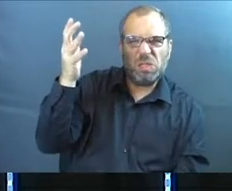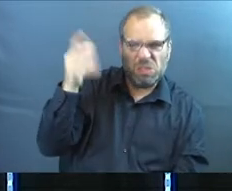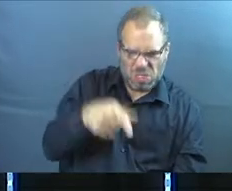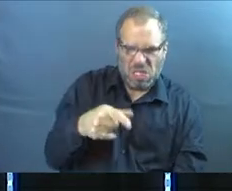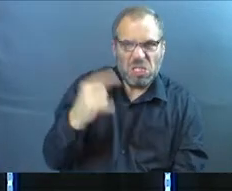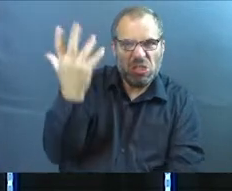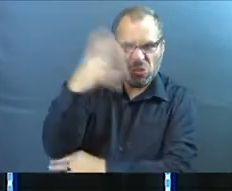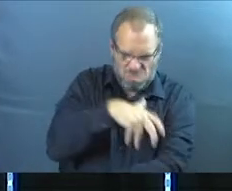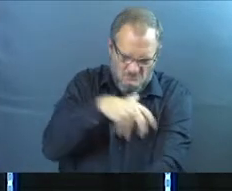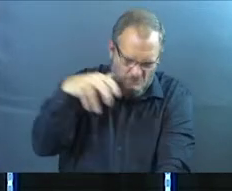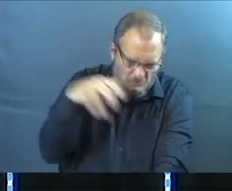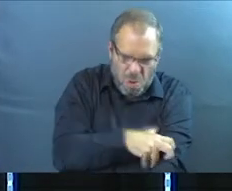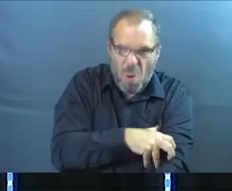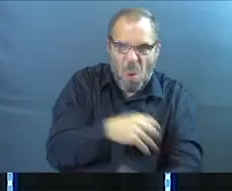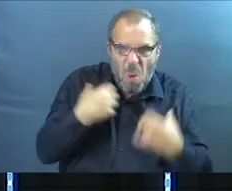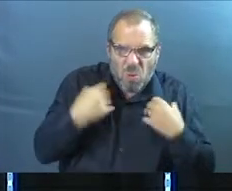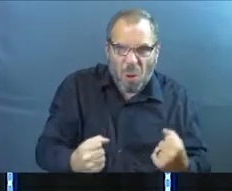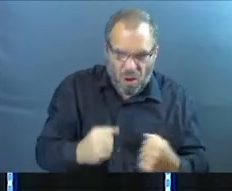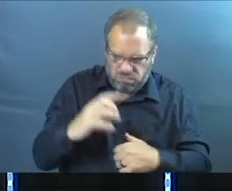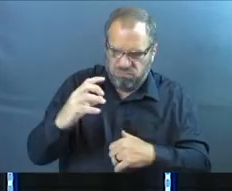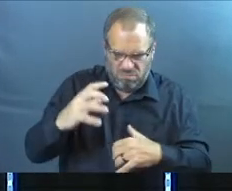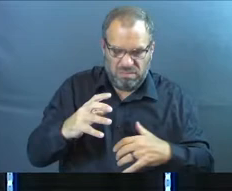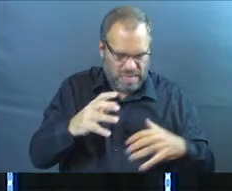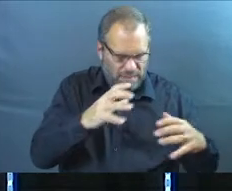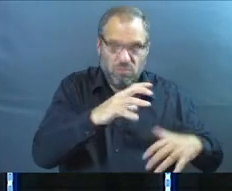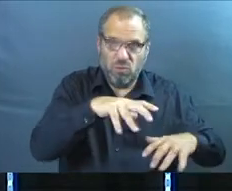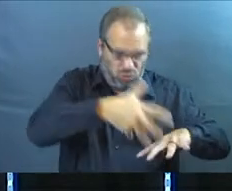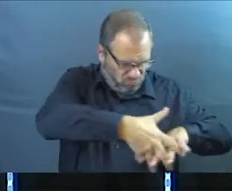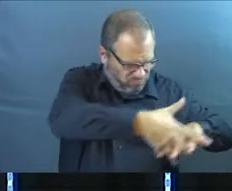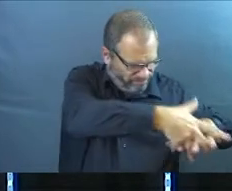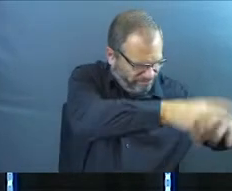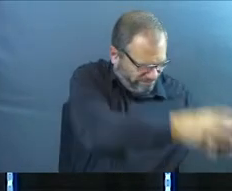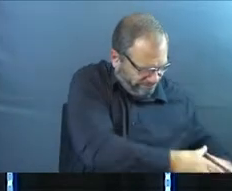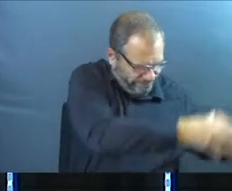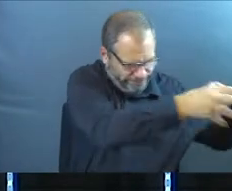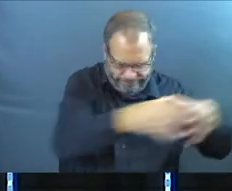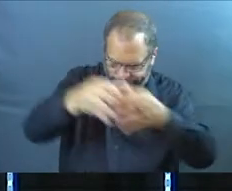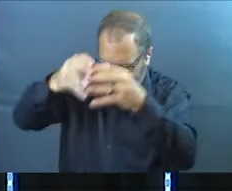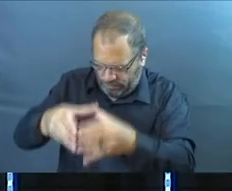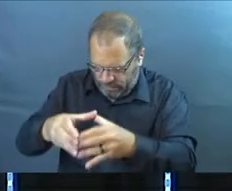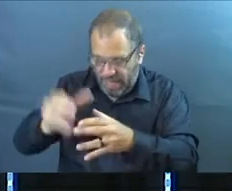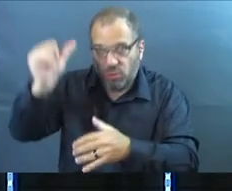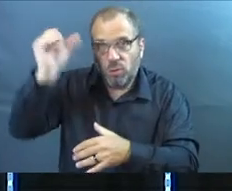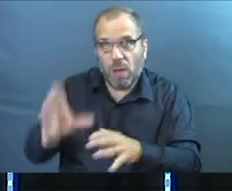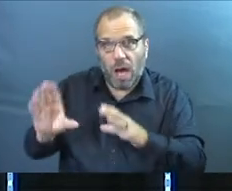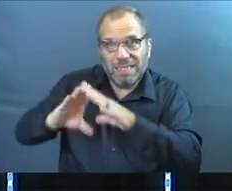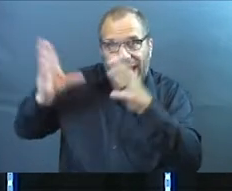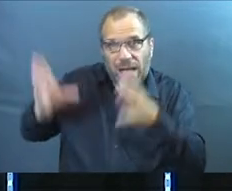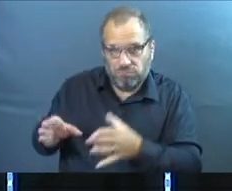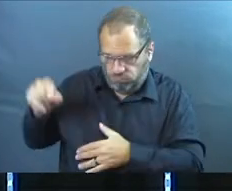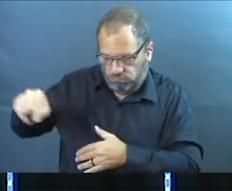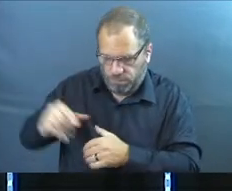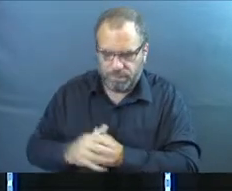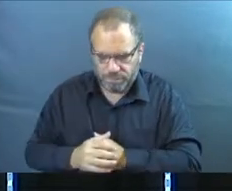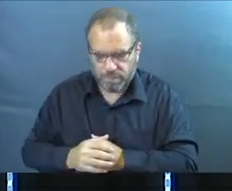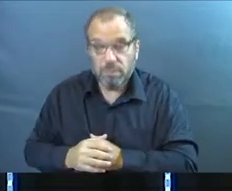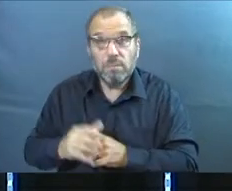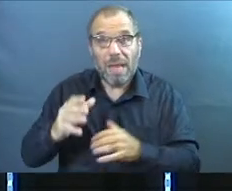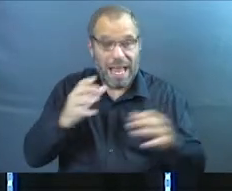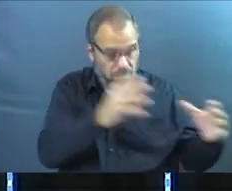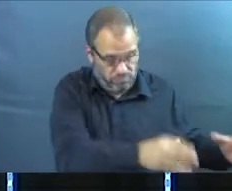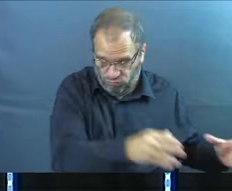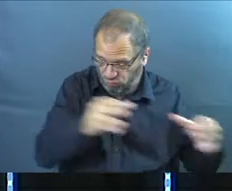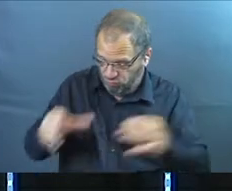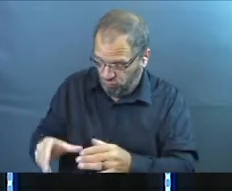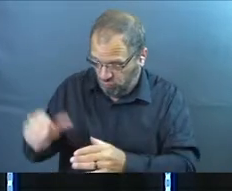powerful trees have been transplanted. They've been moved into the house of God. And when they got